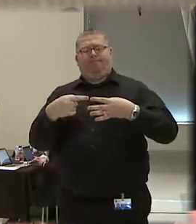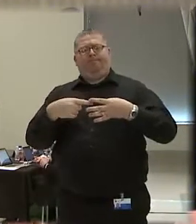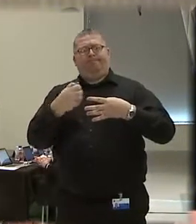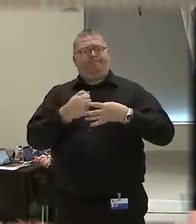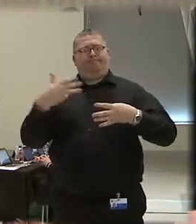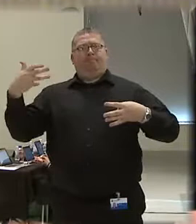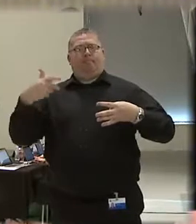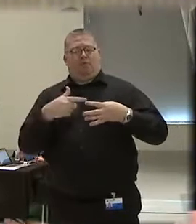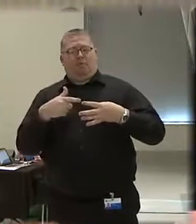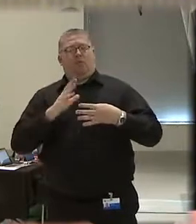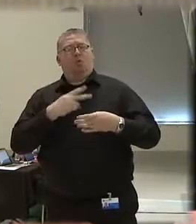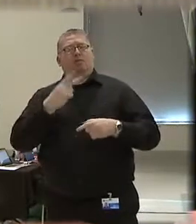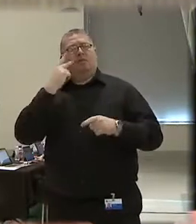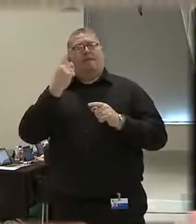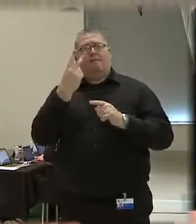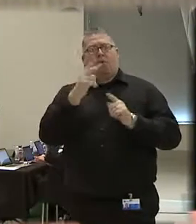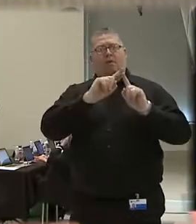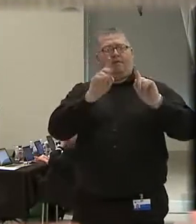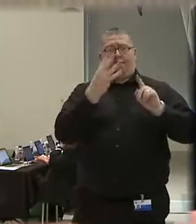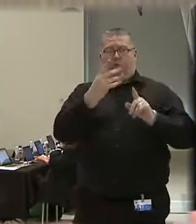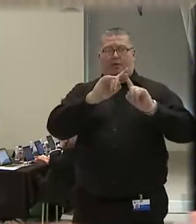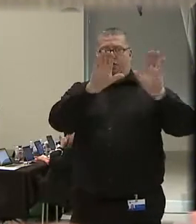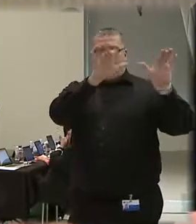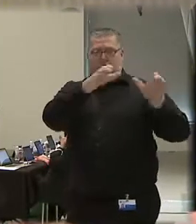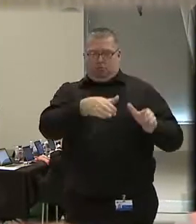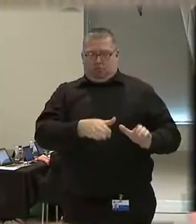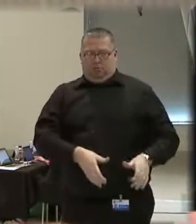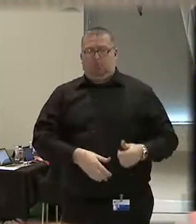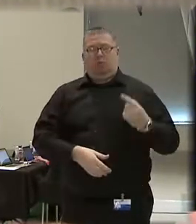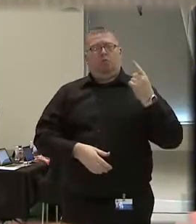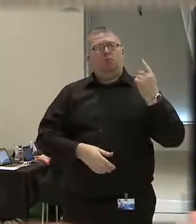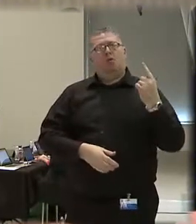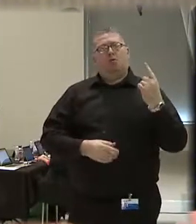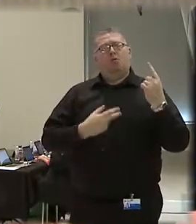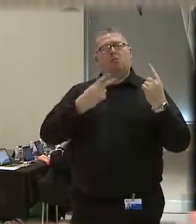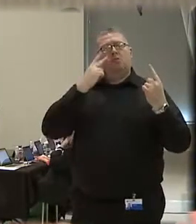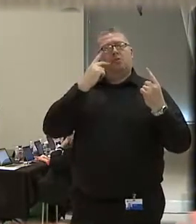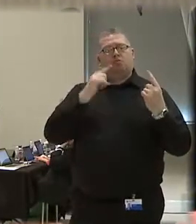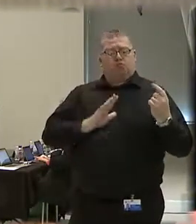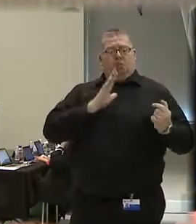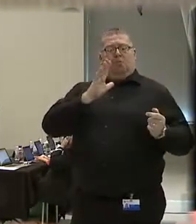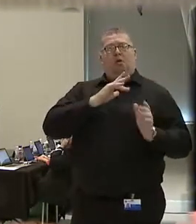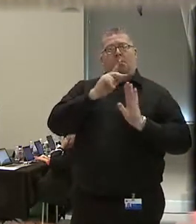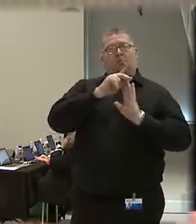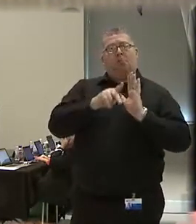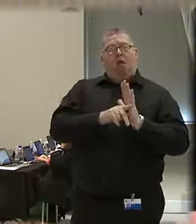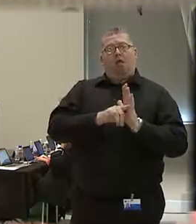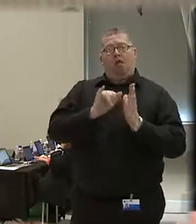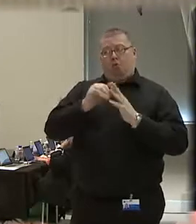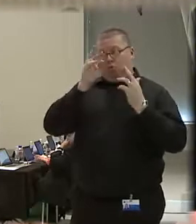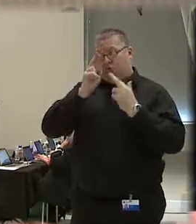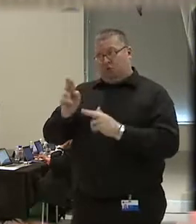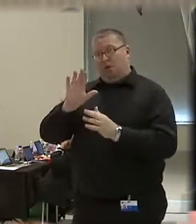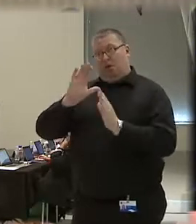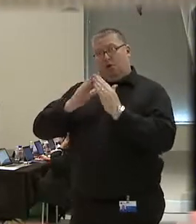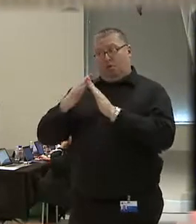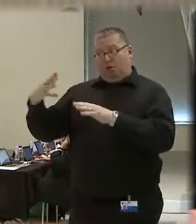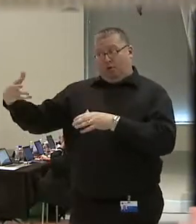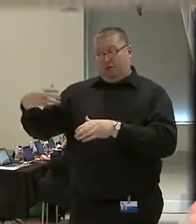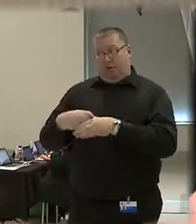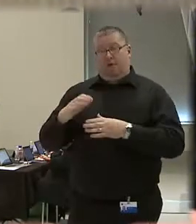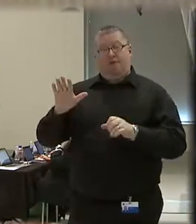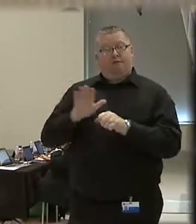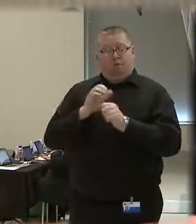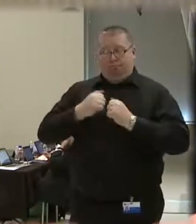separated our work into four primary areas. One being robust policies that reflect community inclusion, transparency, and